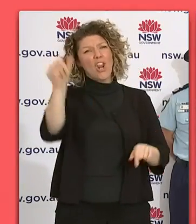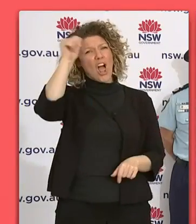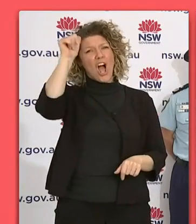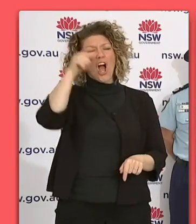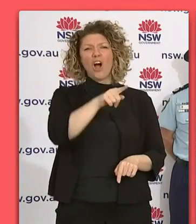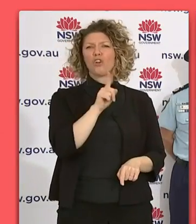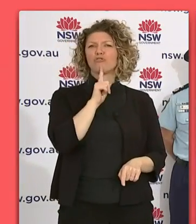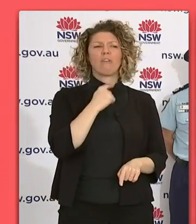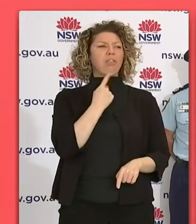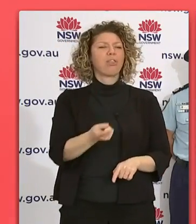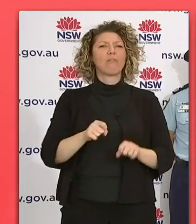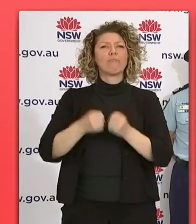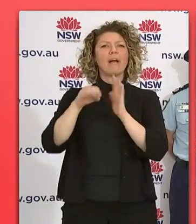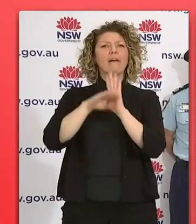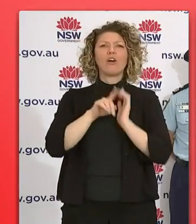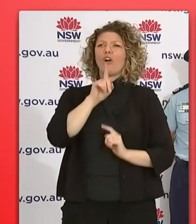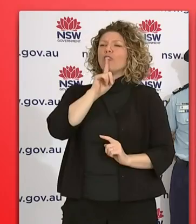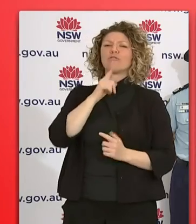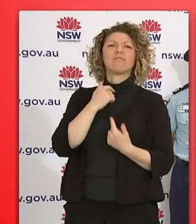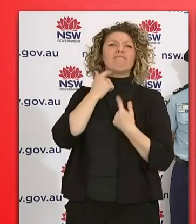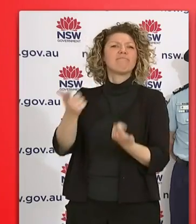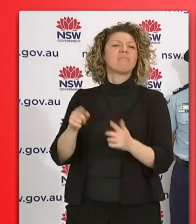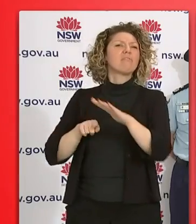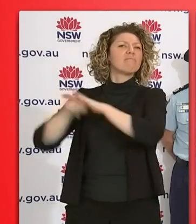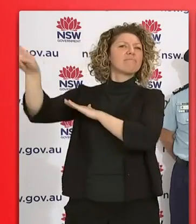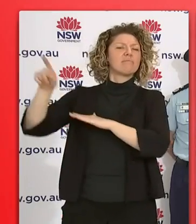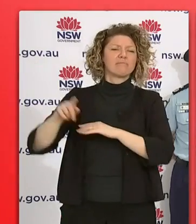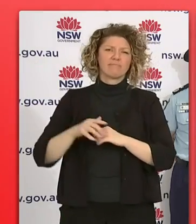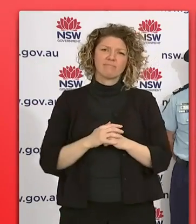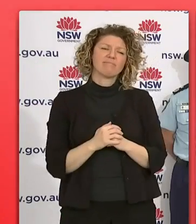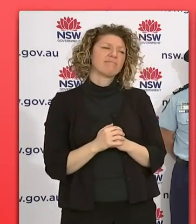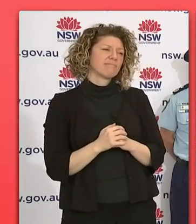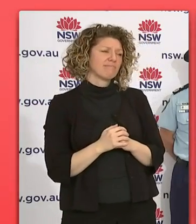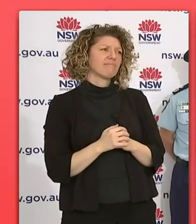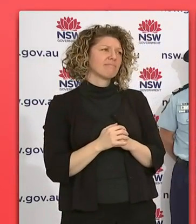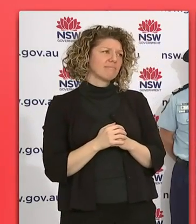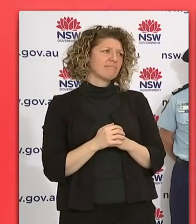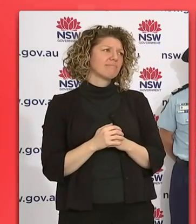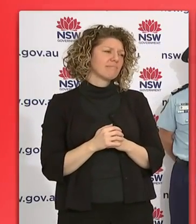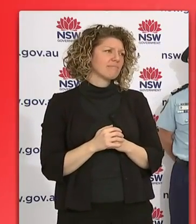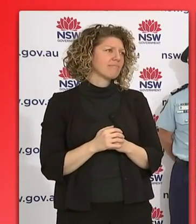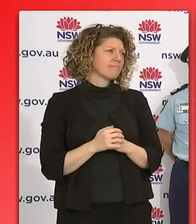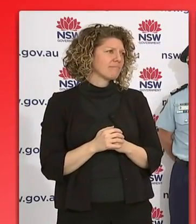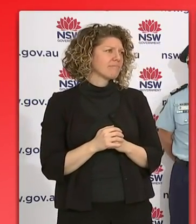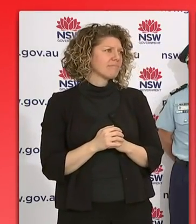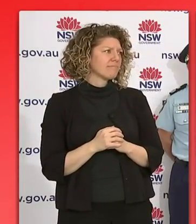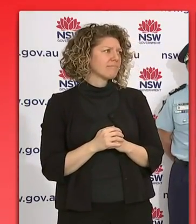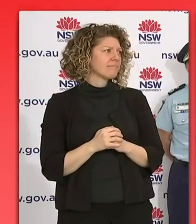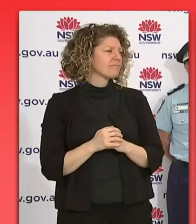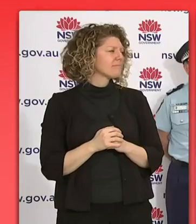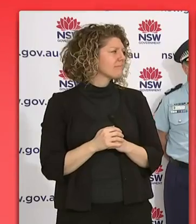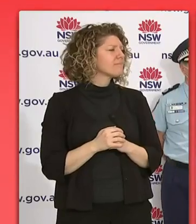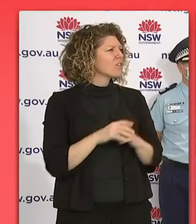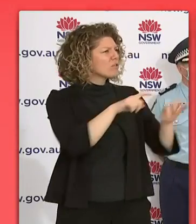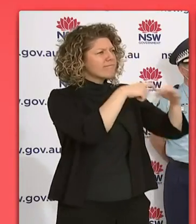for their loved ones and also the rest of us in breaching the health orders. Sorry, we'll just get it. So we'll just give everybody